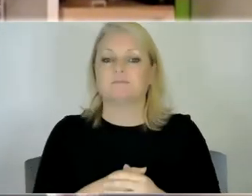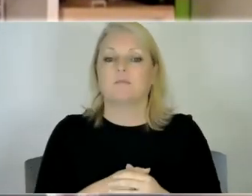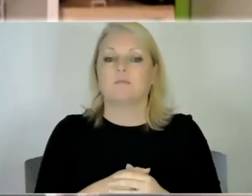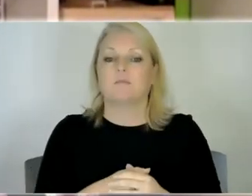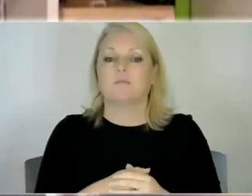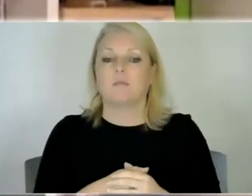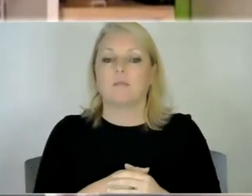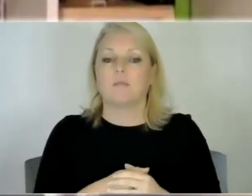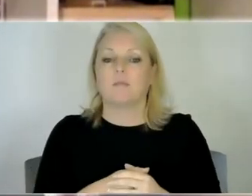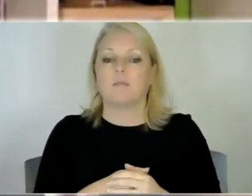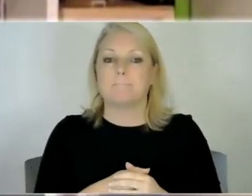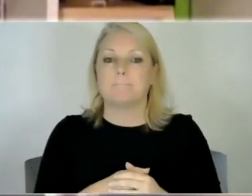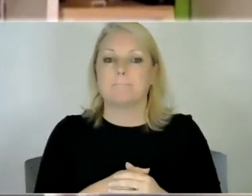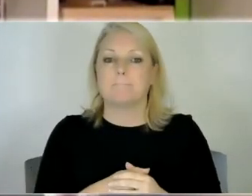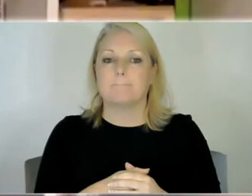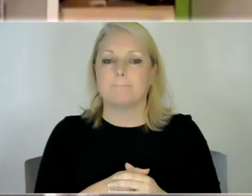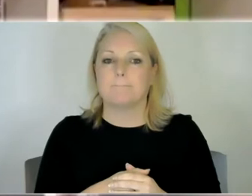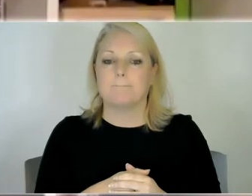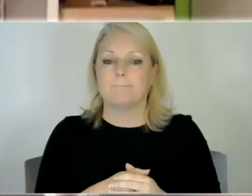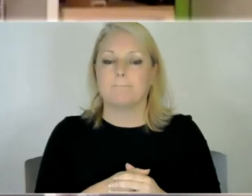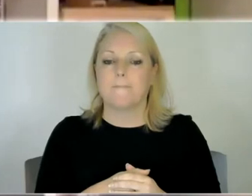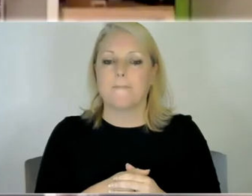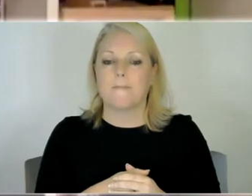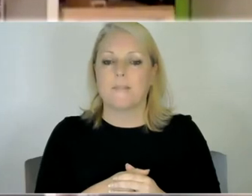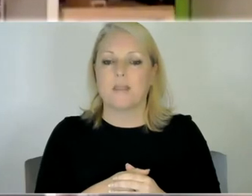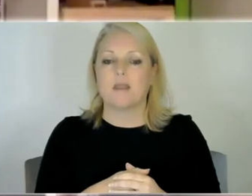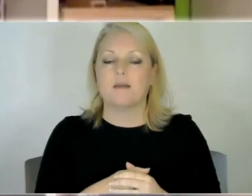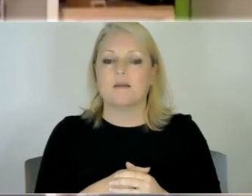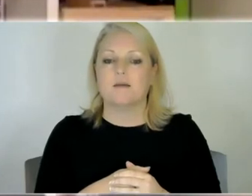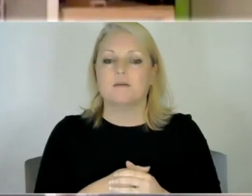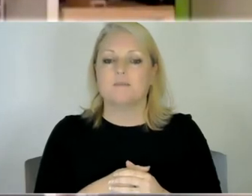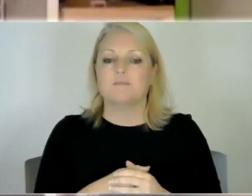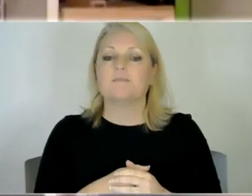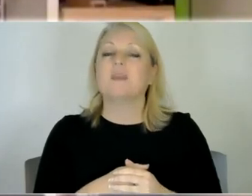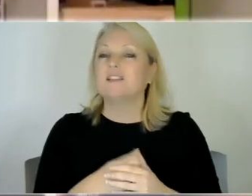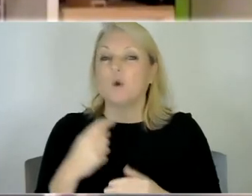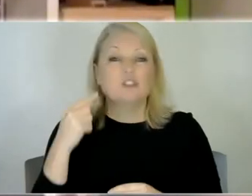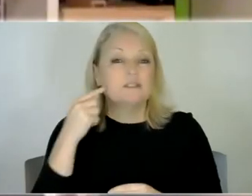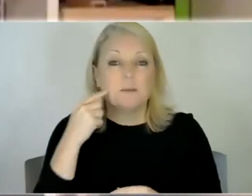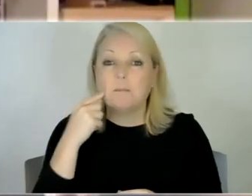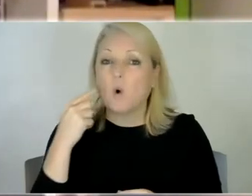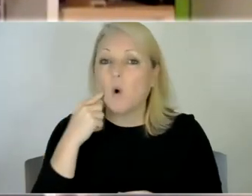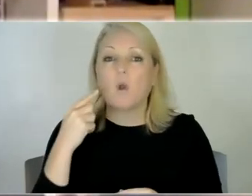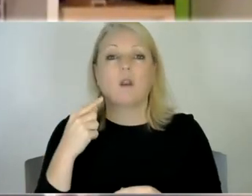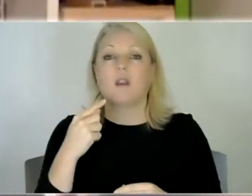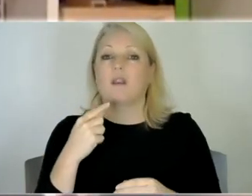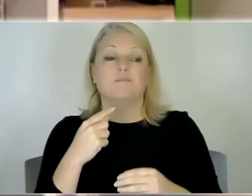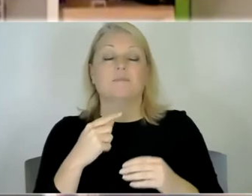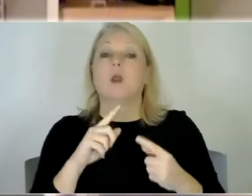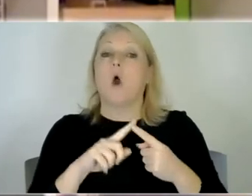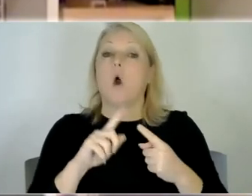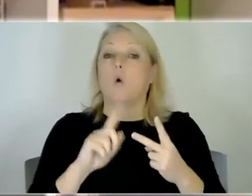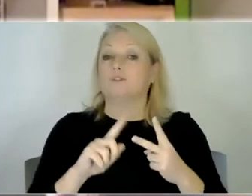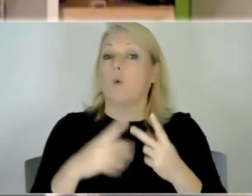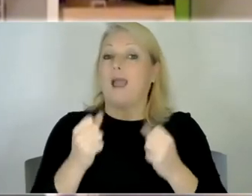understands is bath um you know so it's keeping it simple it's it's we also use objects of reference